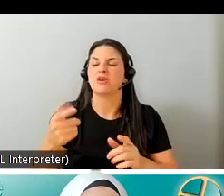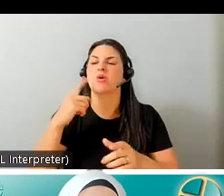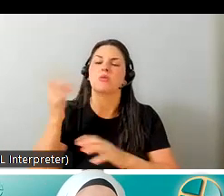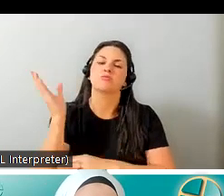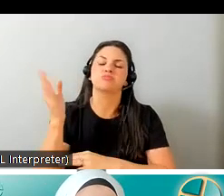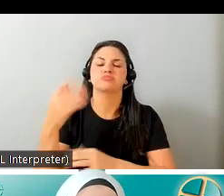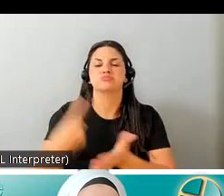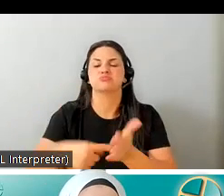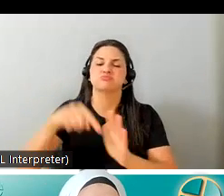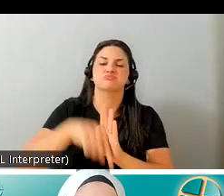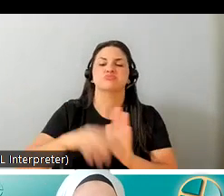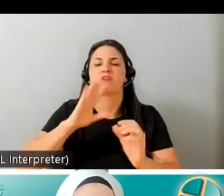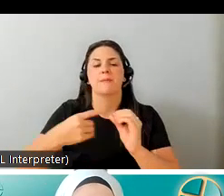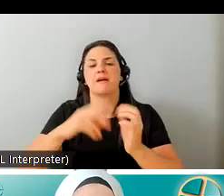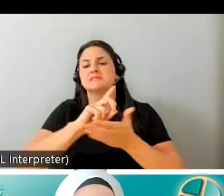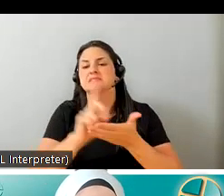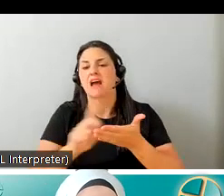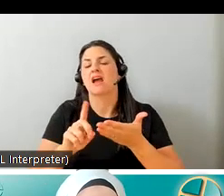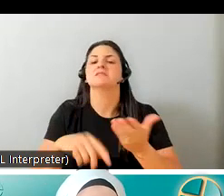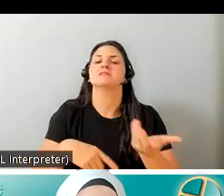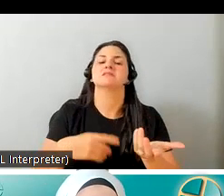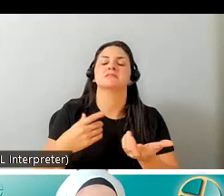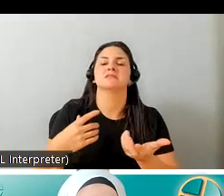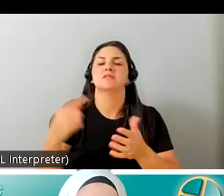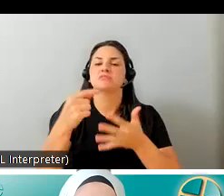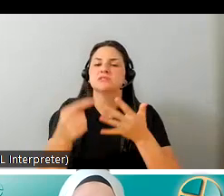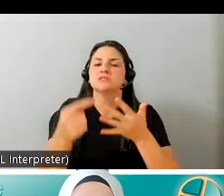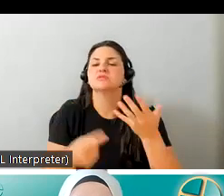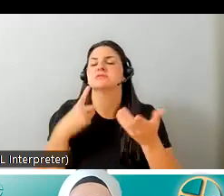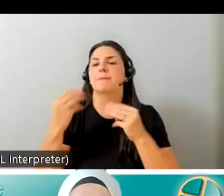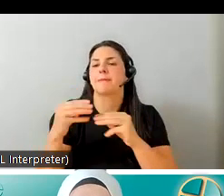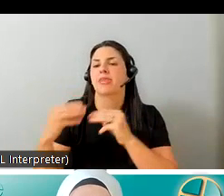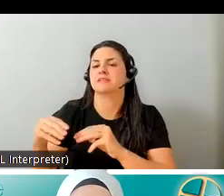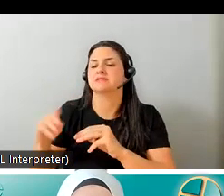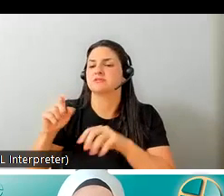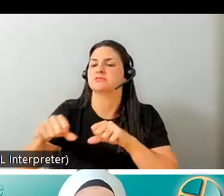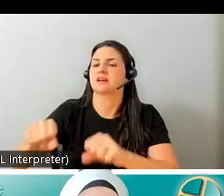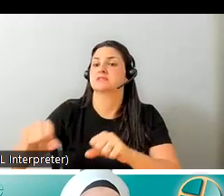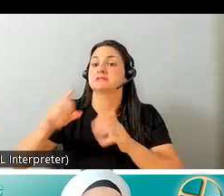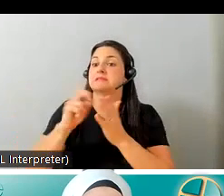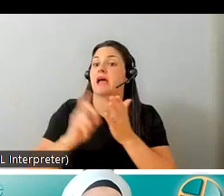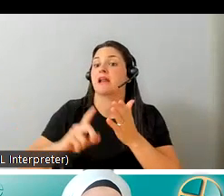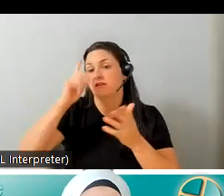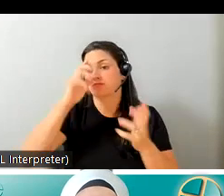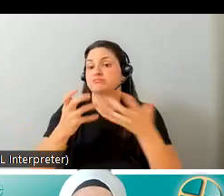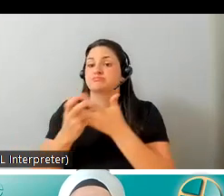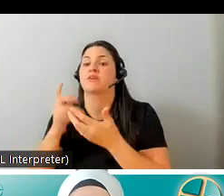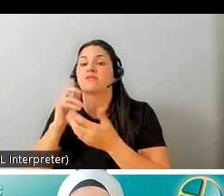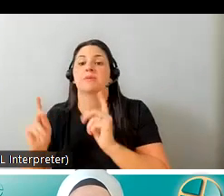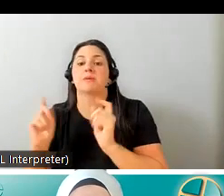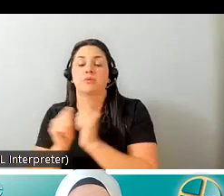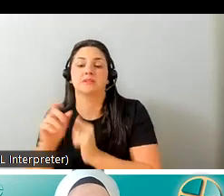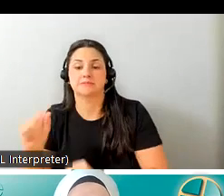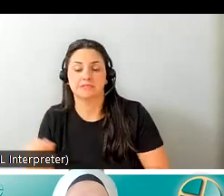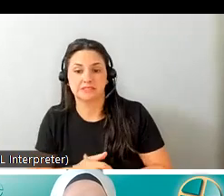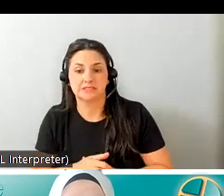regarding design principles and methods taken while designing for people with disabilities um so generally speaking